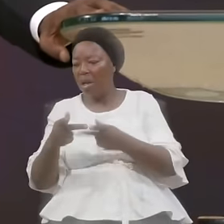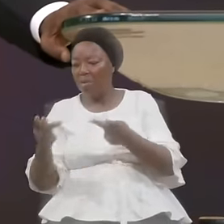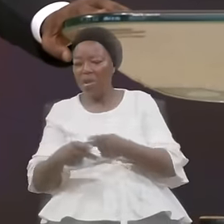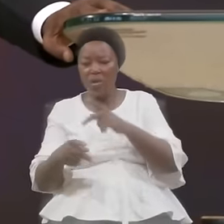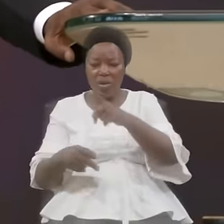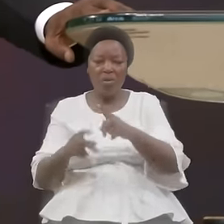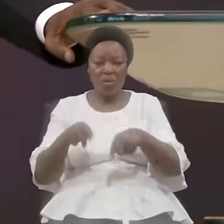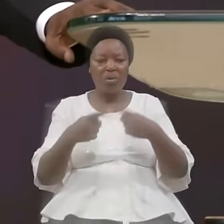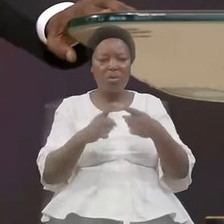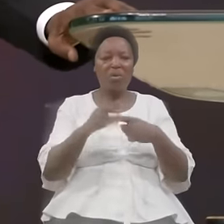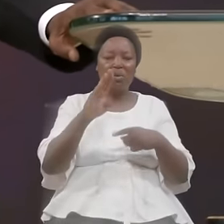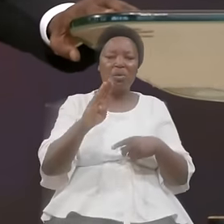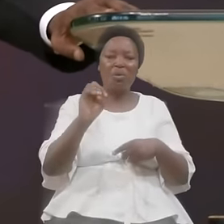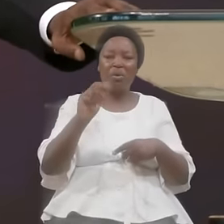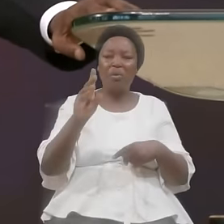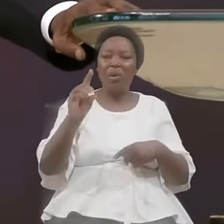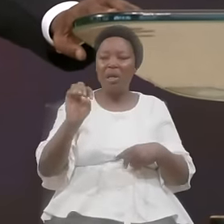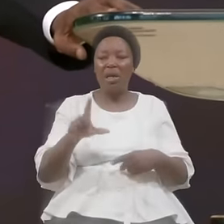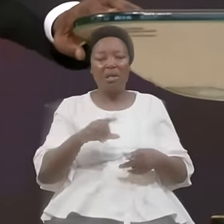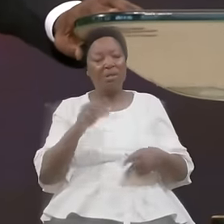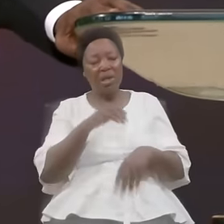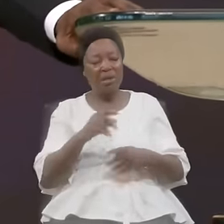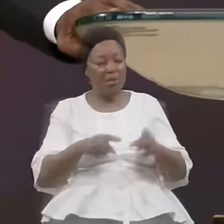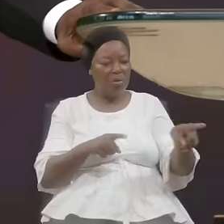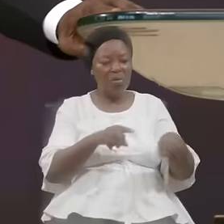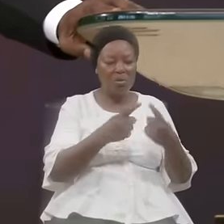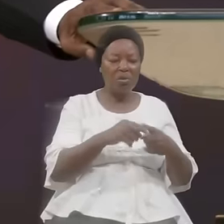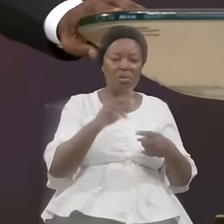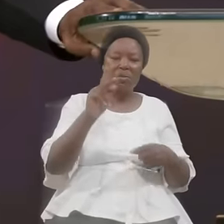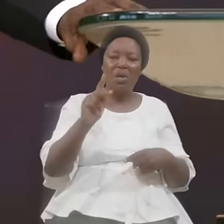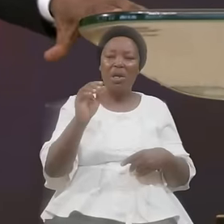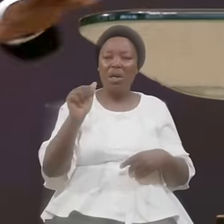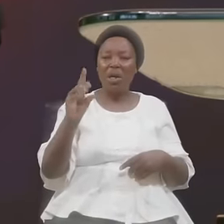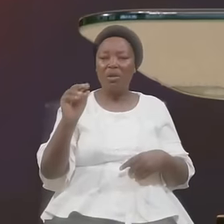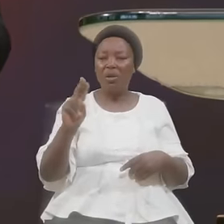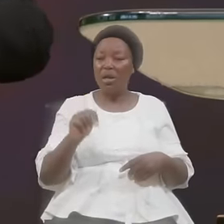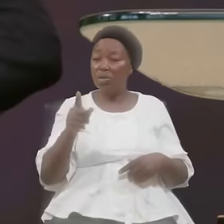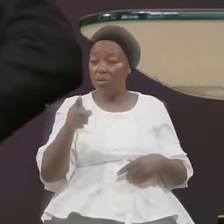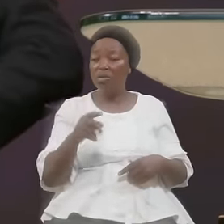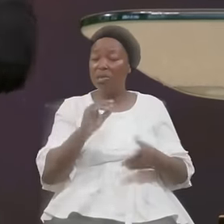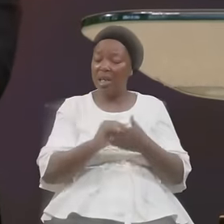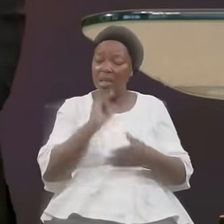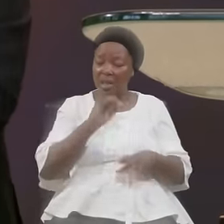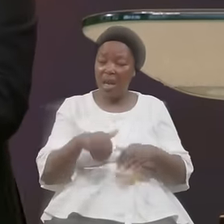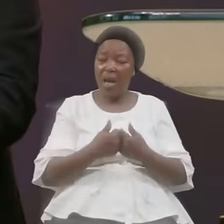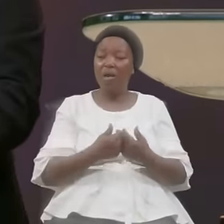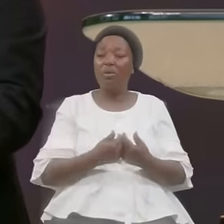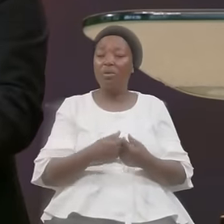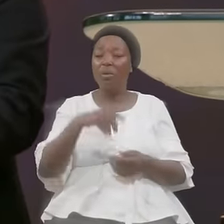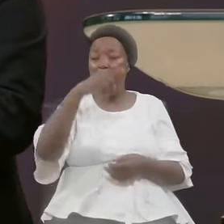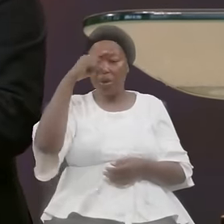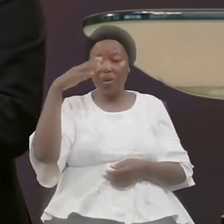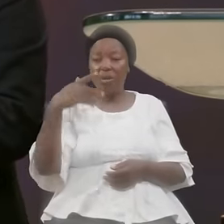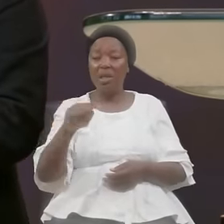Bendel At That Time You Cardinal At That Time You This And That That's How Because The